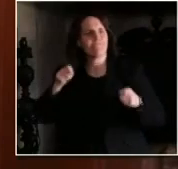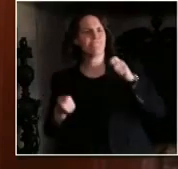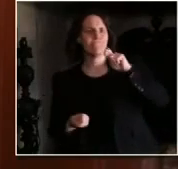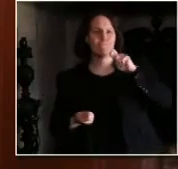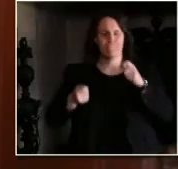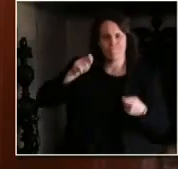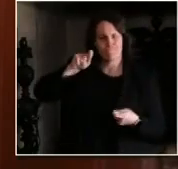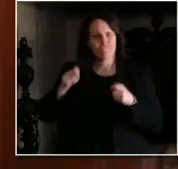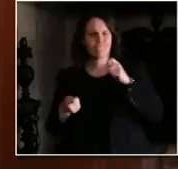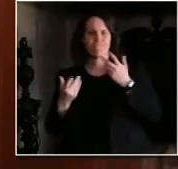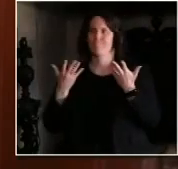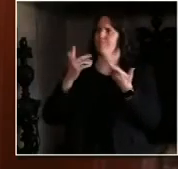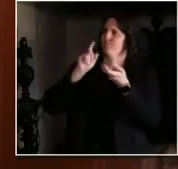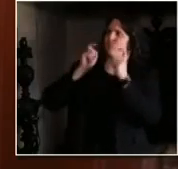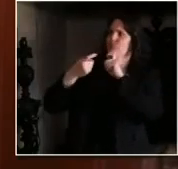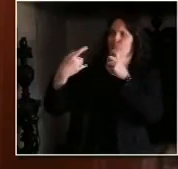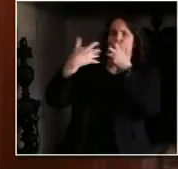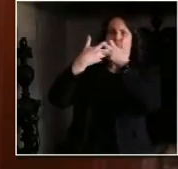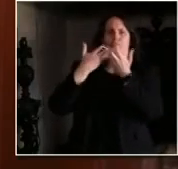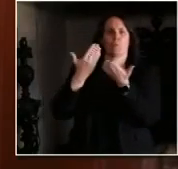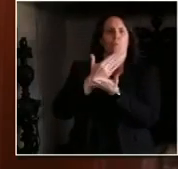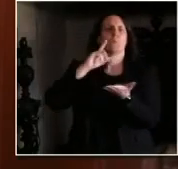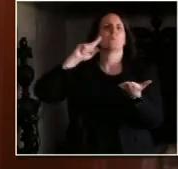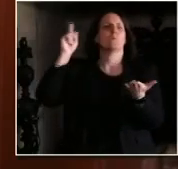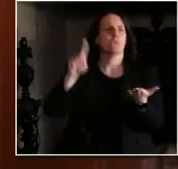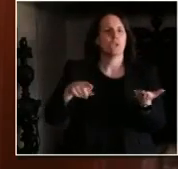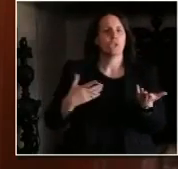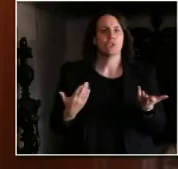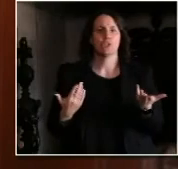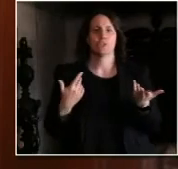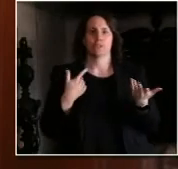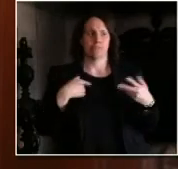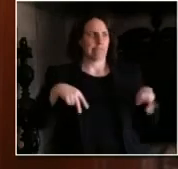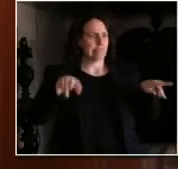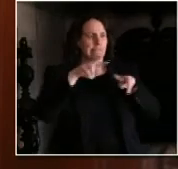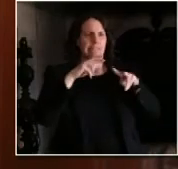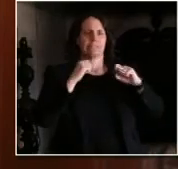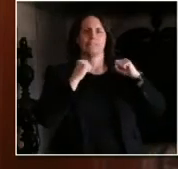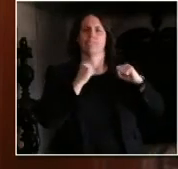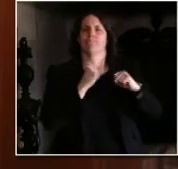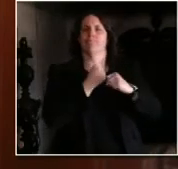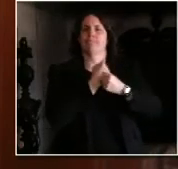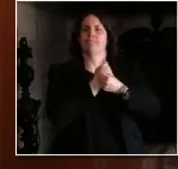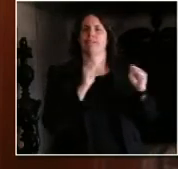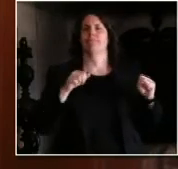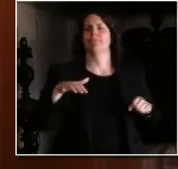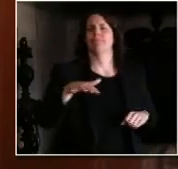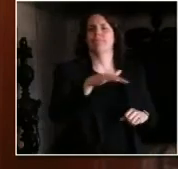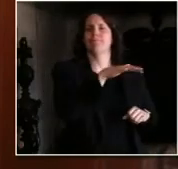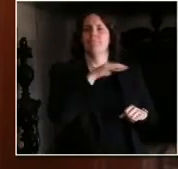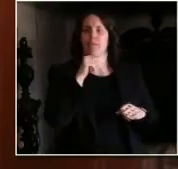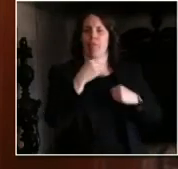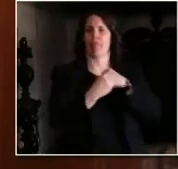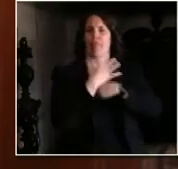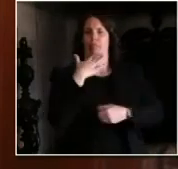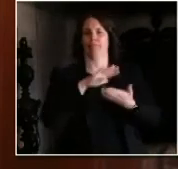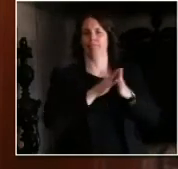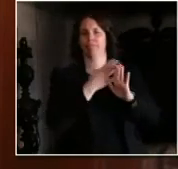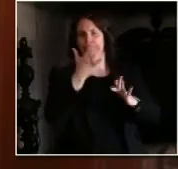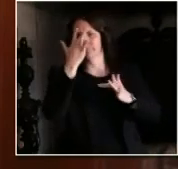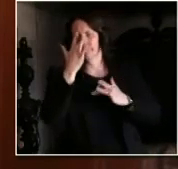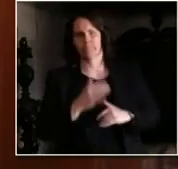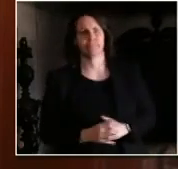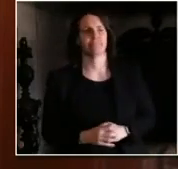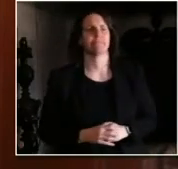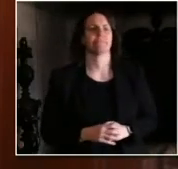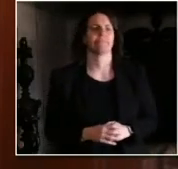their neighbors, and their communities healthy by staying safer at home. A few weeks ago, we had a pretty grim outlook